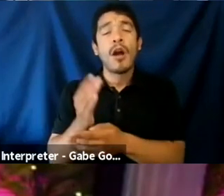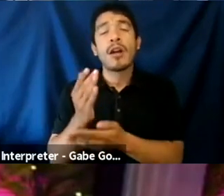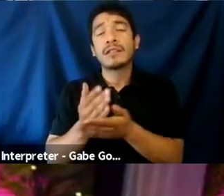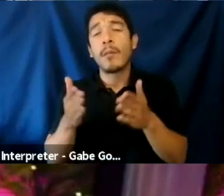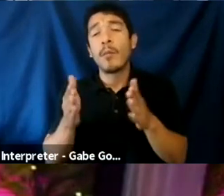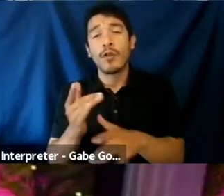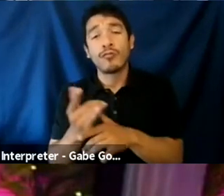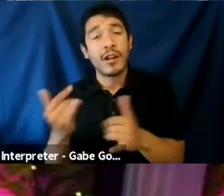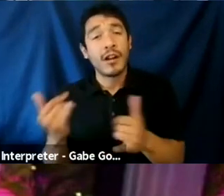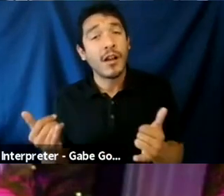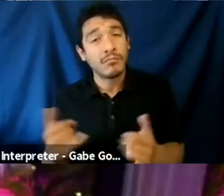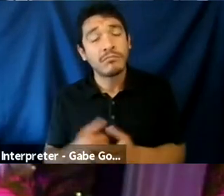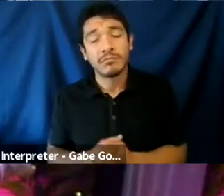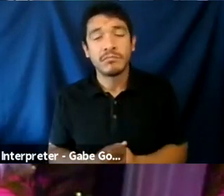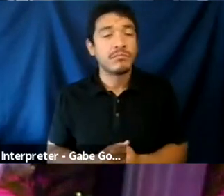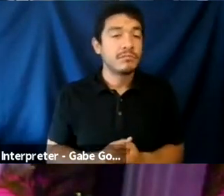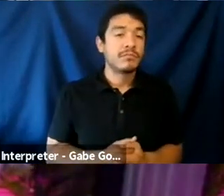now.